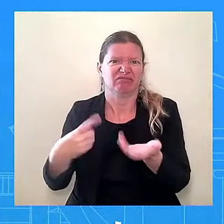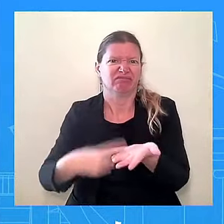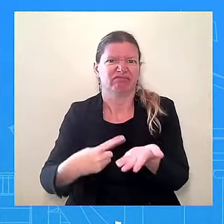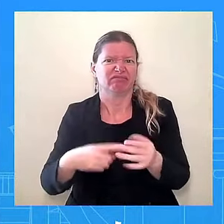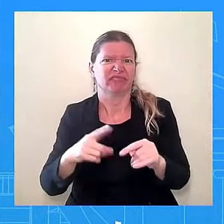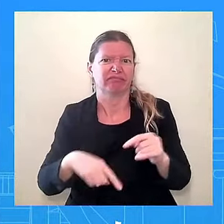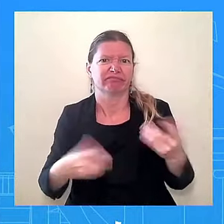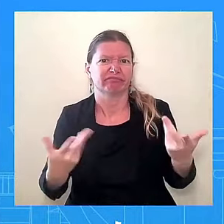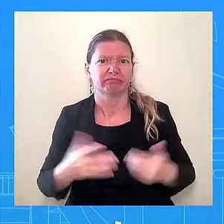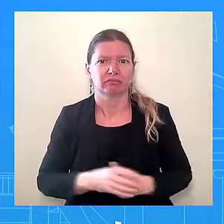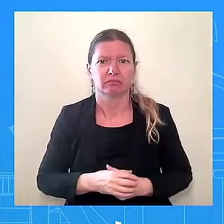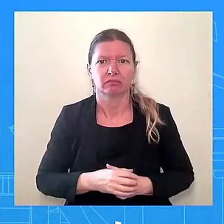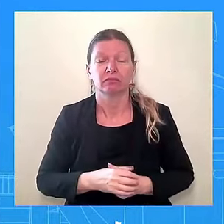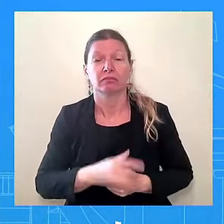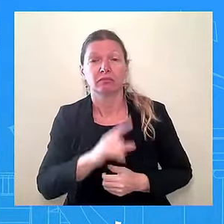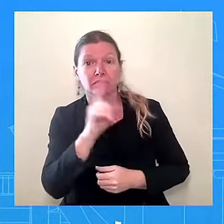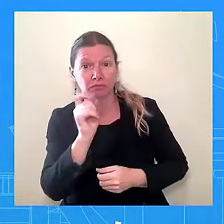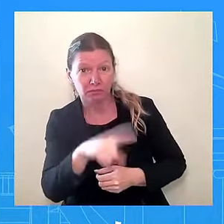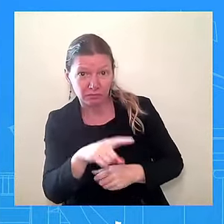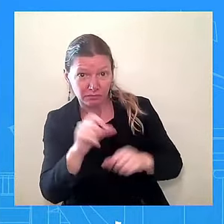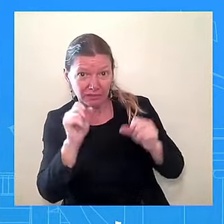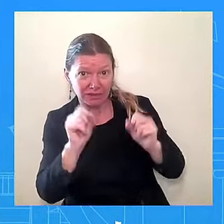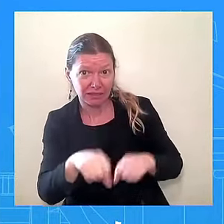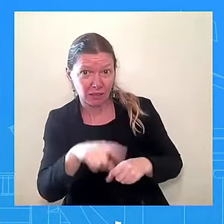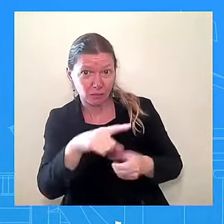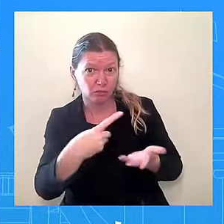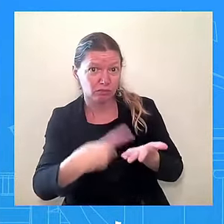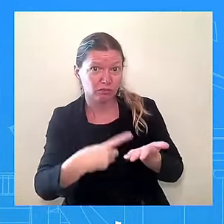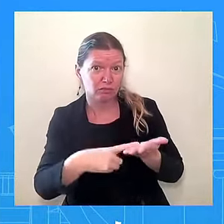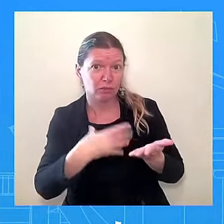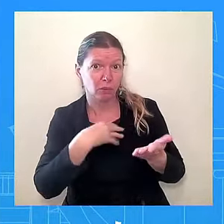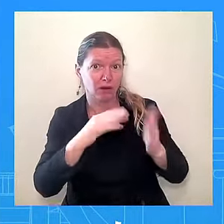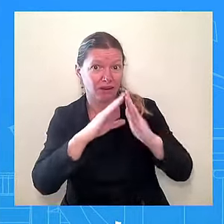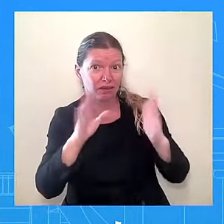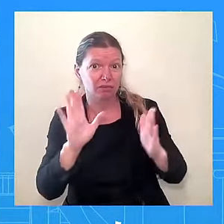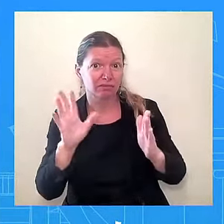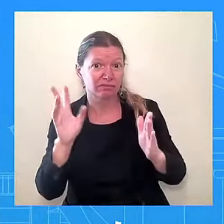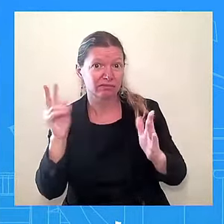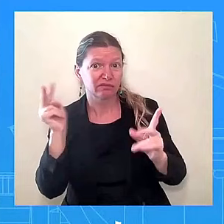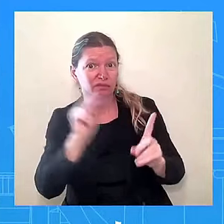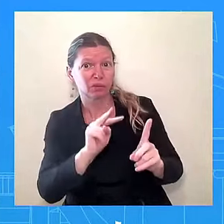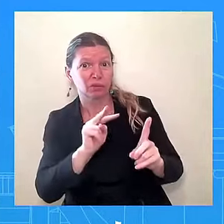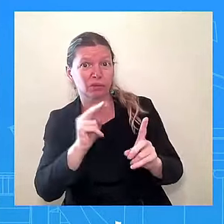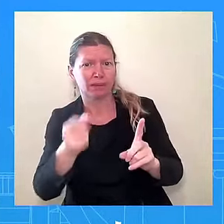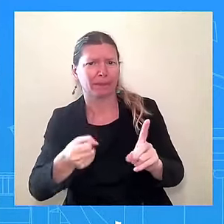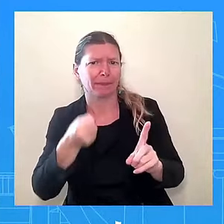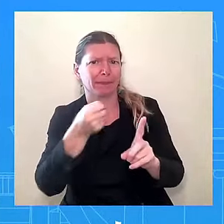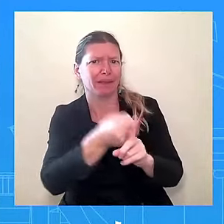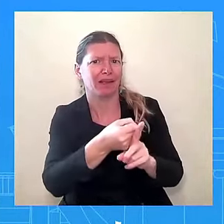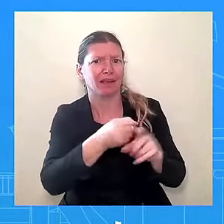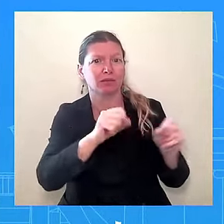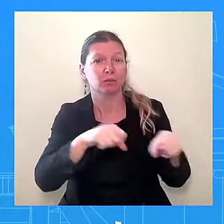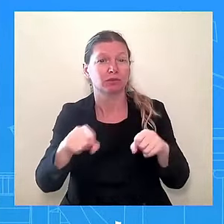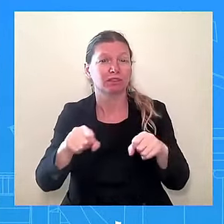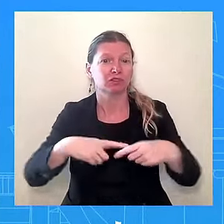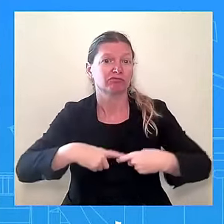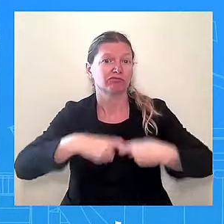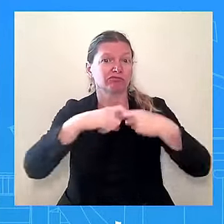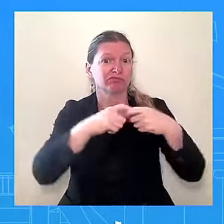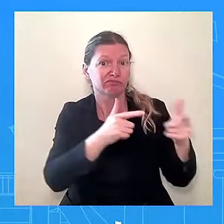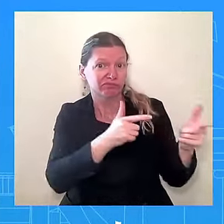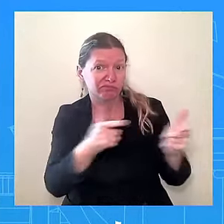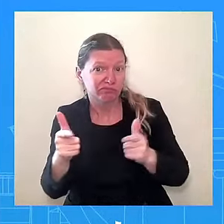White House's view on an impact on a potential ceasefire and how much this complicates and delays the prospect of one?